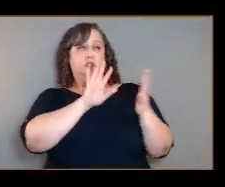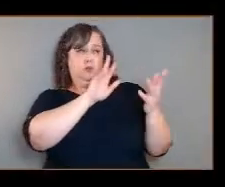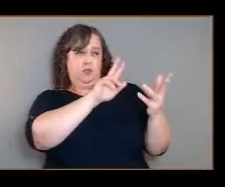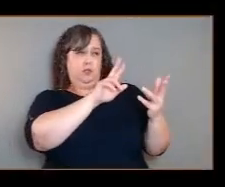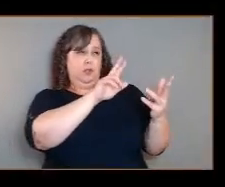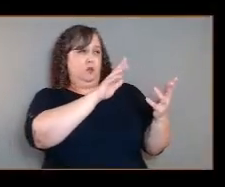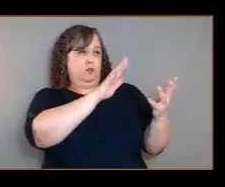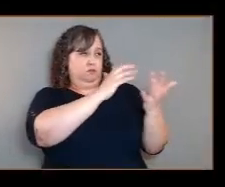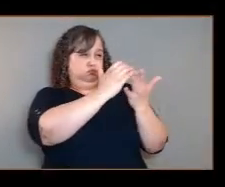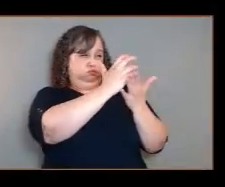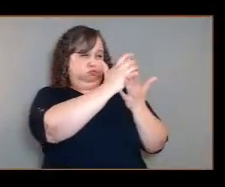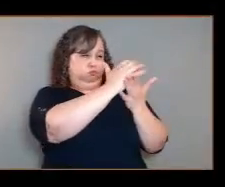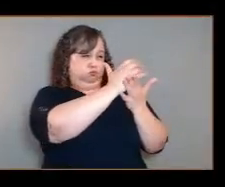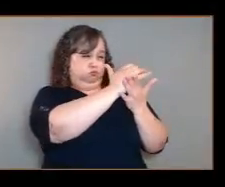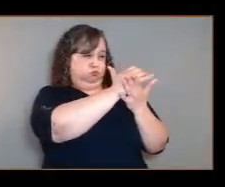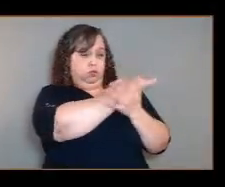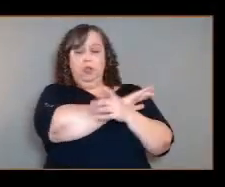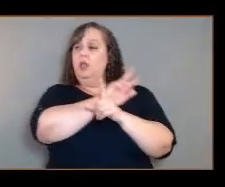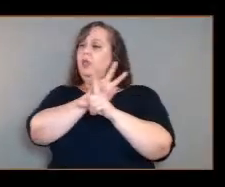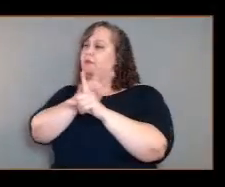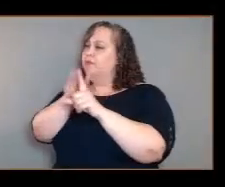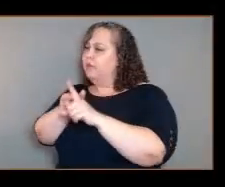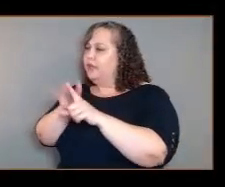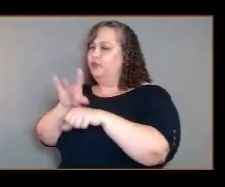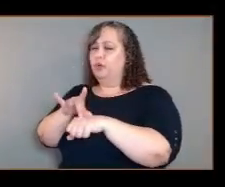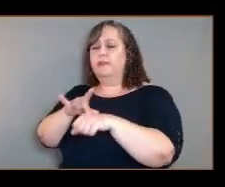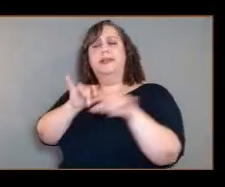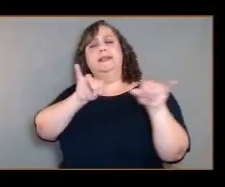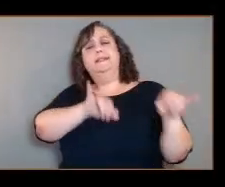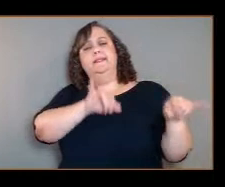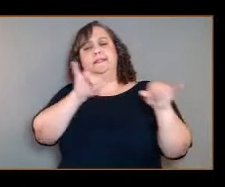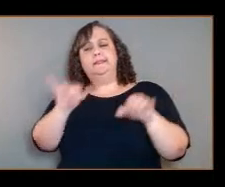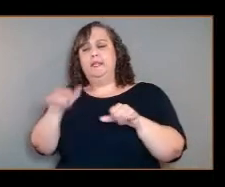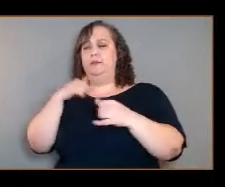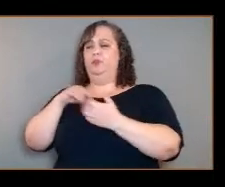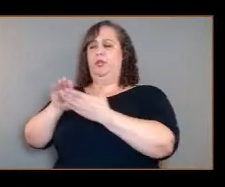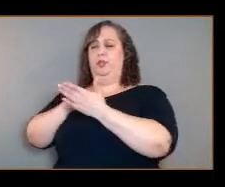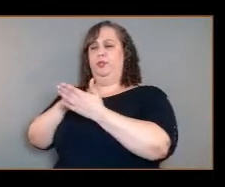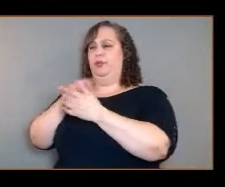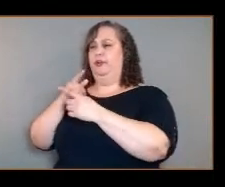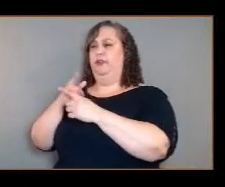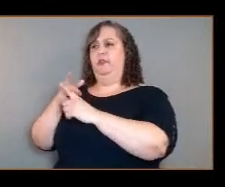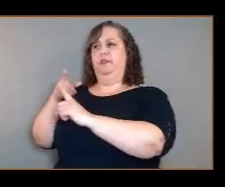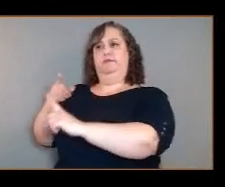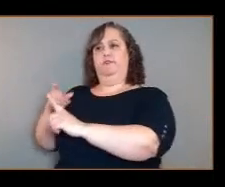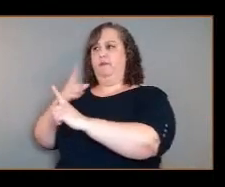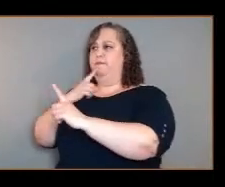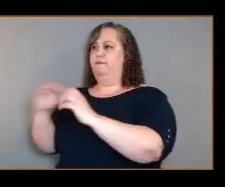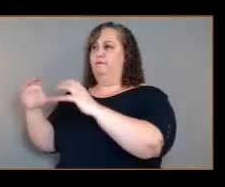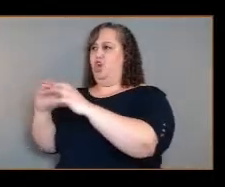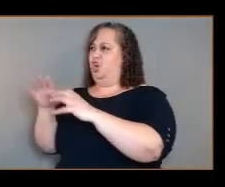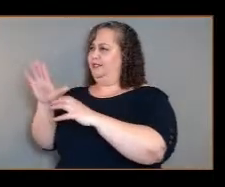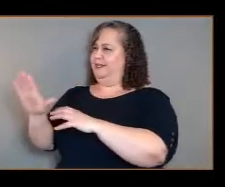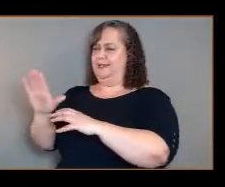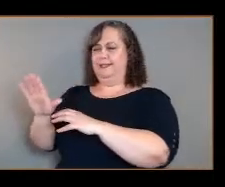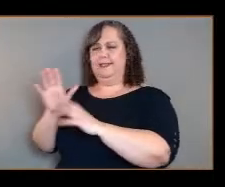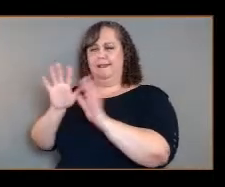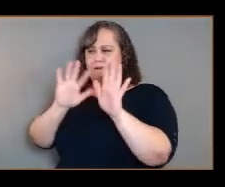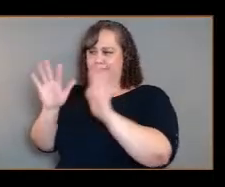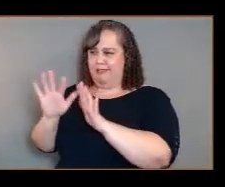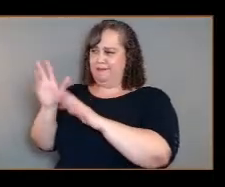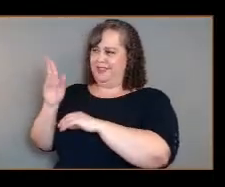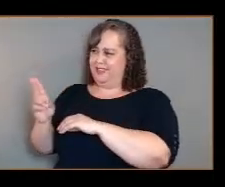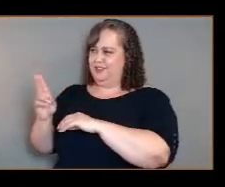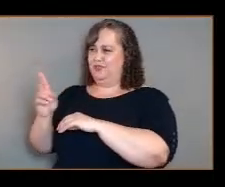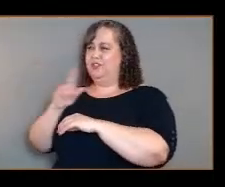learned from Venus, apply them to Earth the same way we learned from Mars and its very interesting topsy-turvy climate history has also shed light on the history of climate